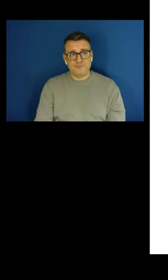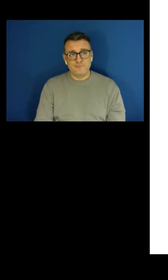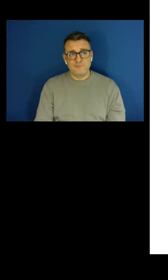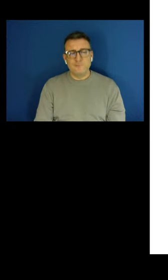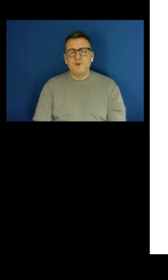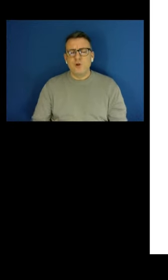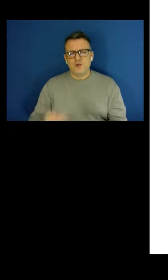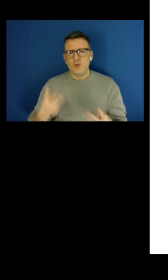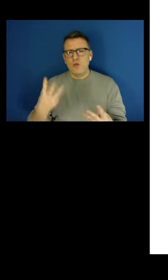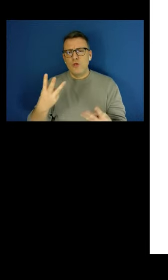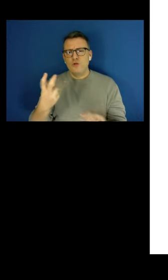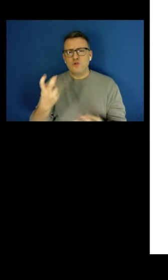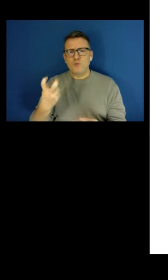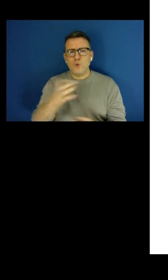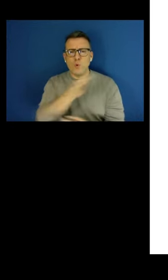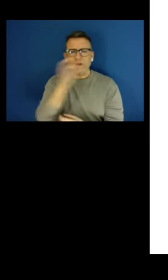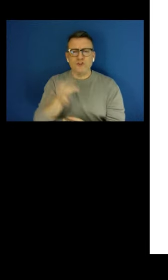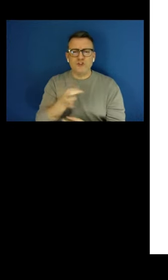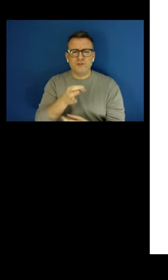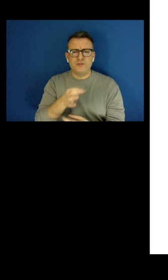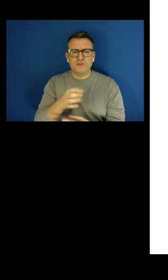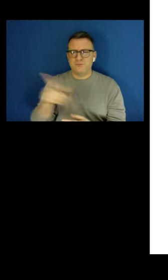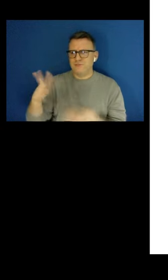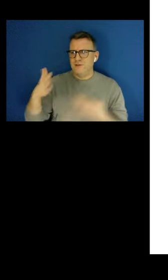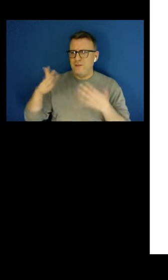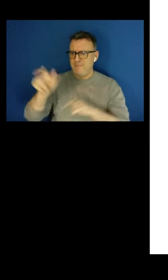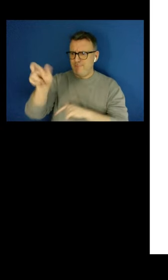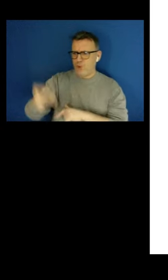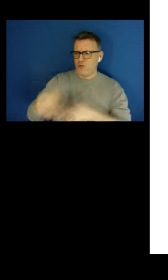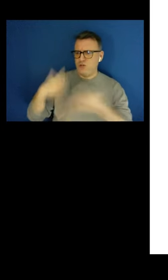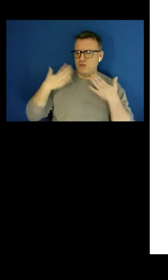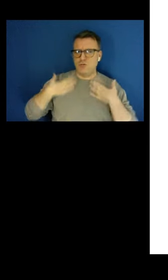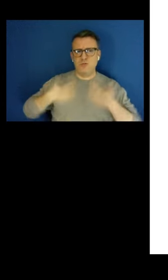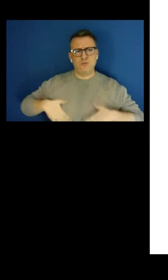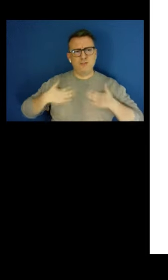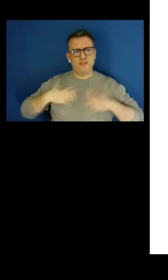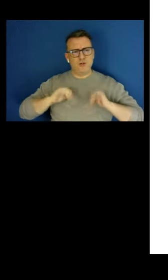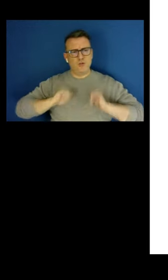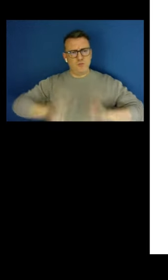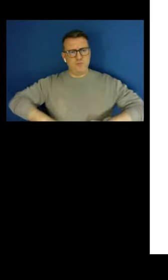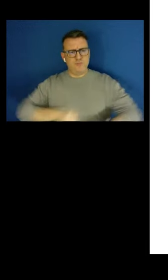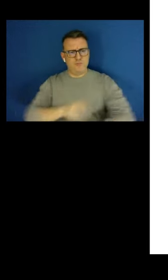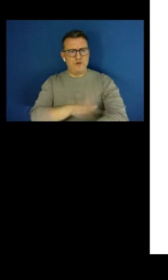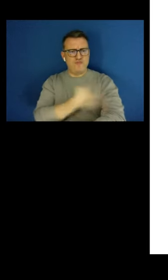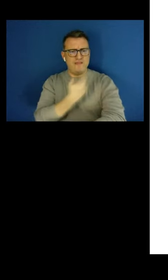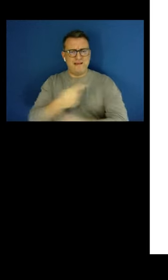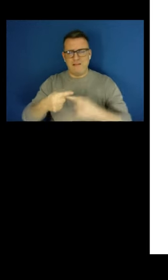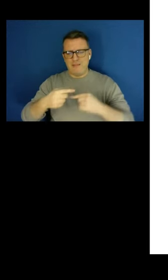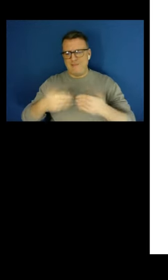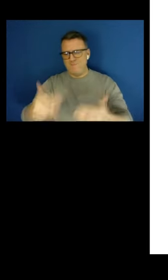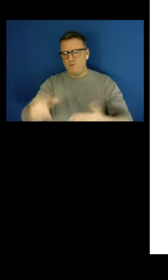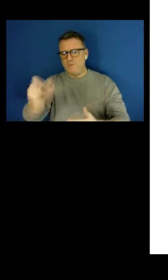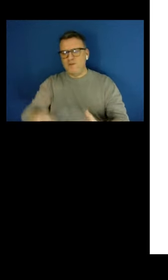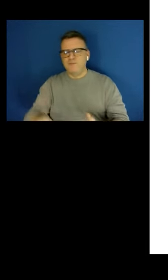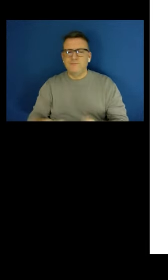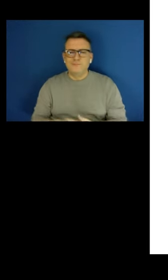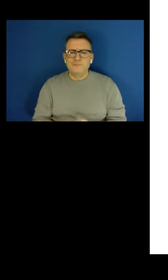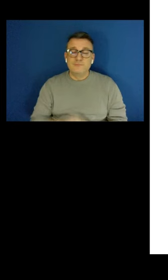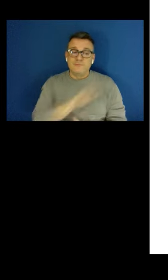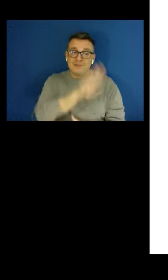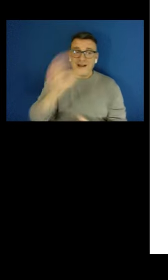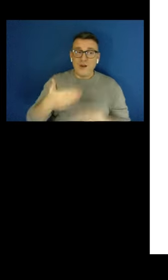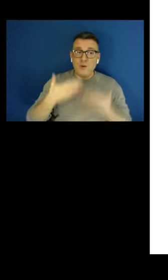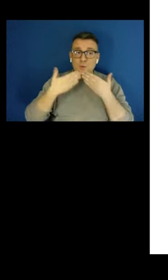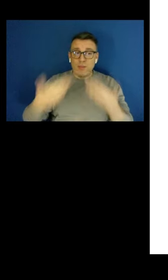the green sweater here and here, please, in the front. Hello. Thank you so much for tonight. My name's Maria. work